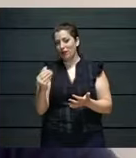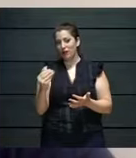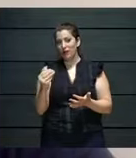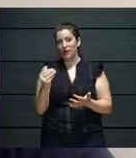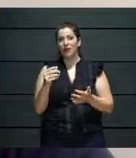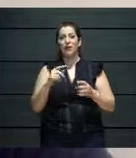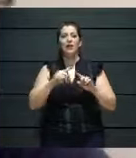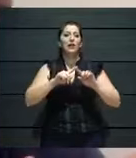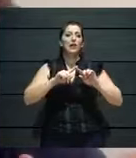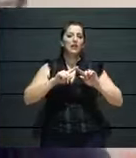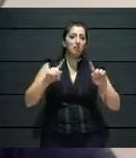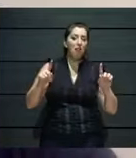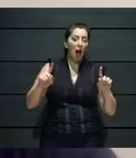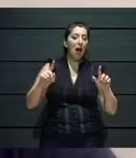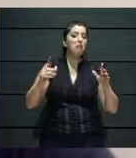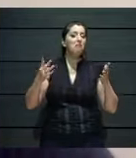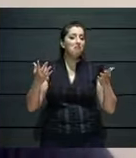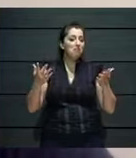theatre we have in Holland.